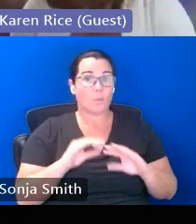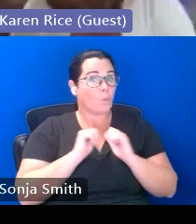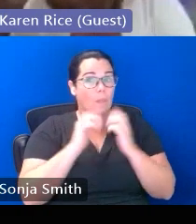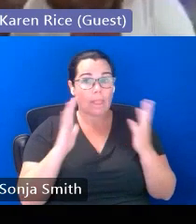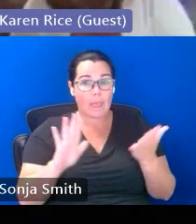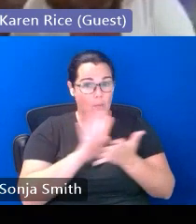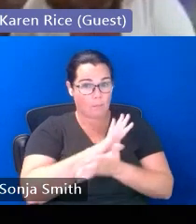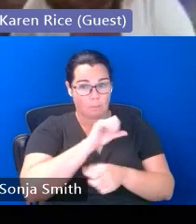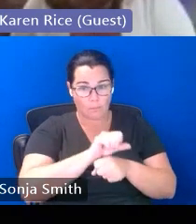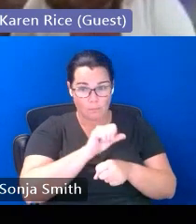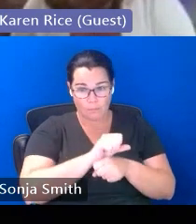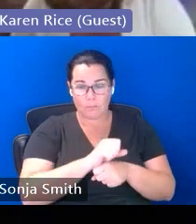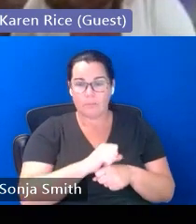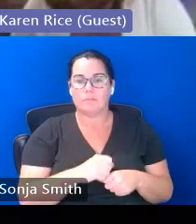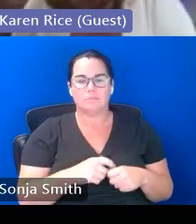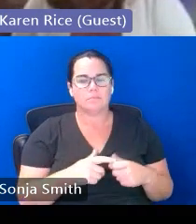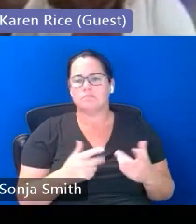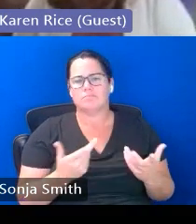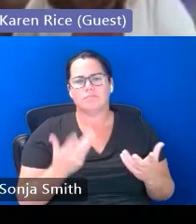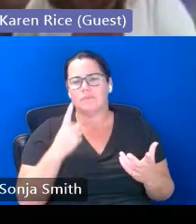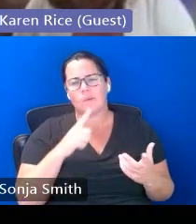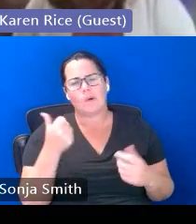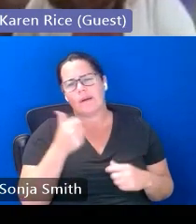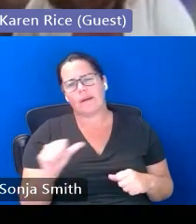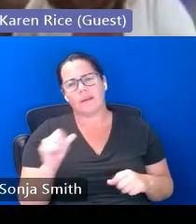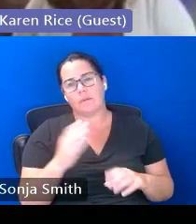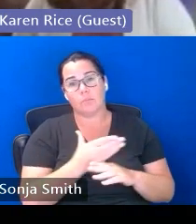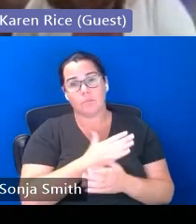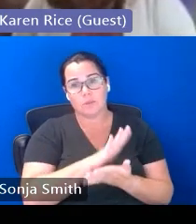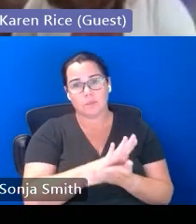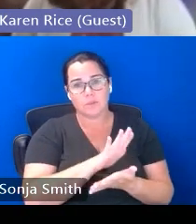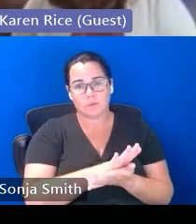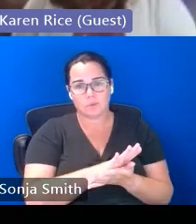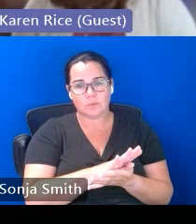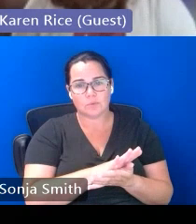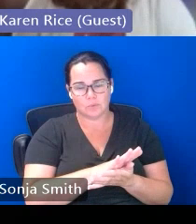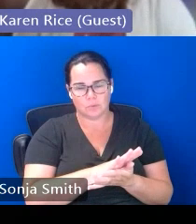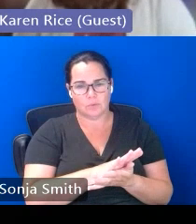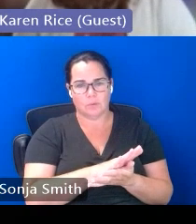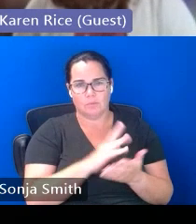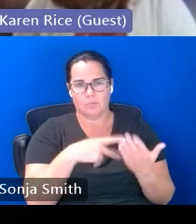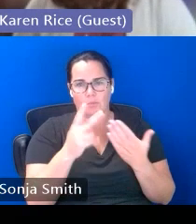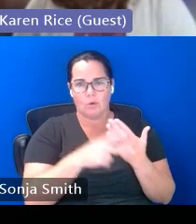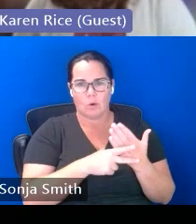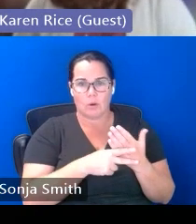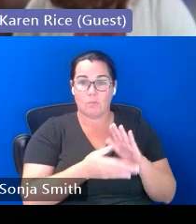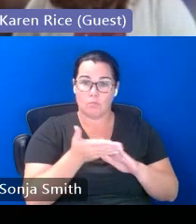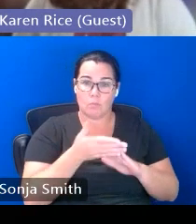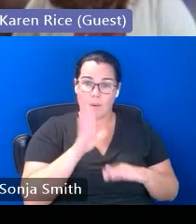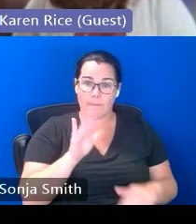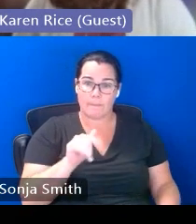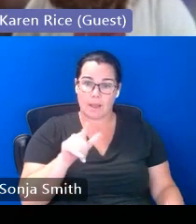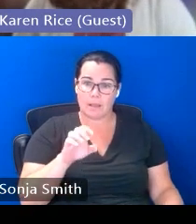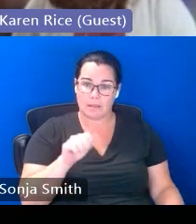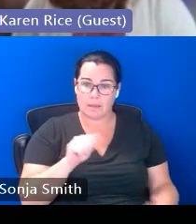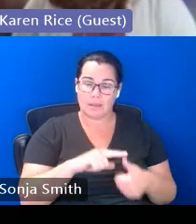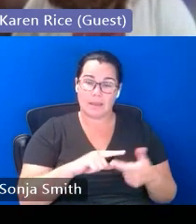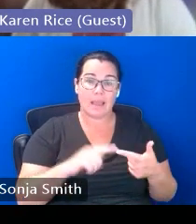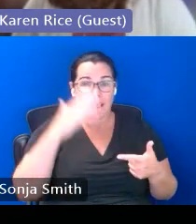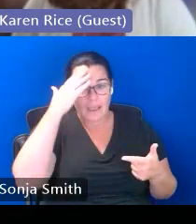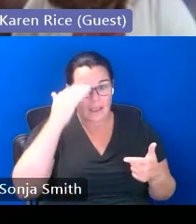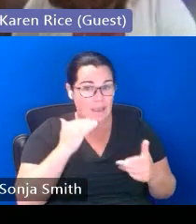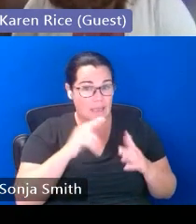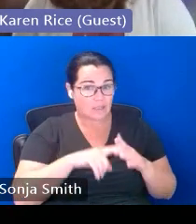to any kind of preschool program that's administered by the lea head start and early head start are also